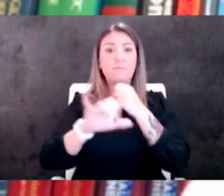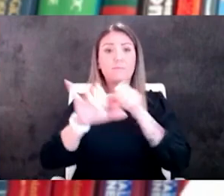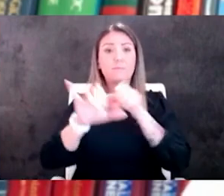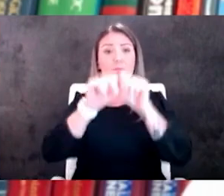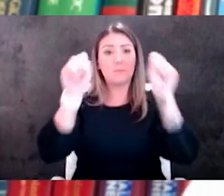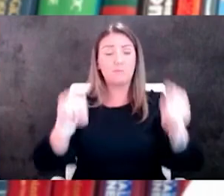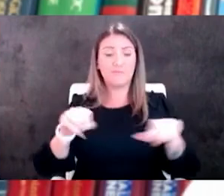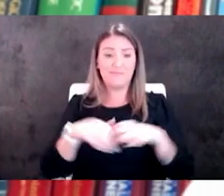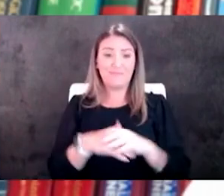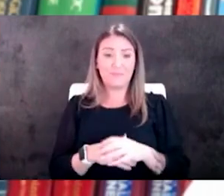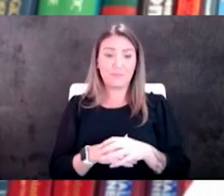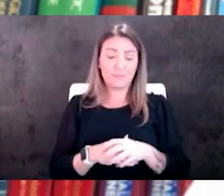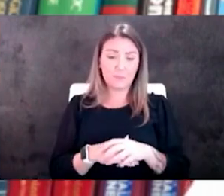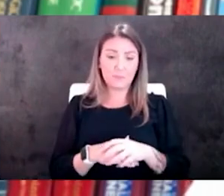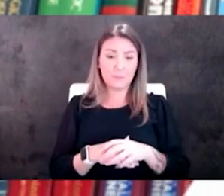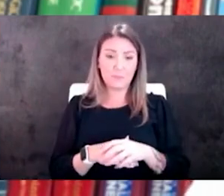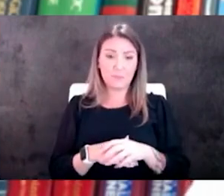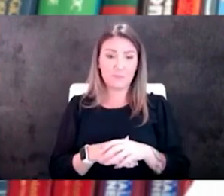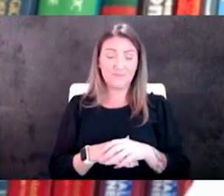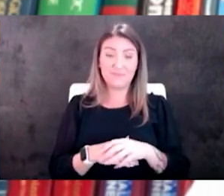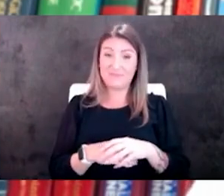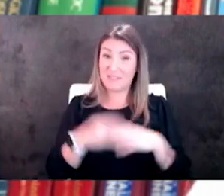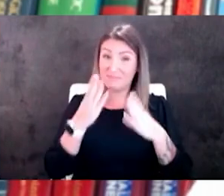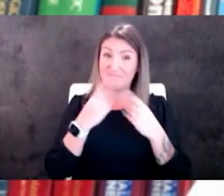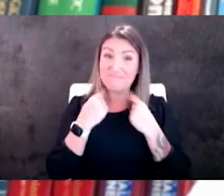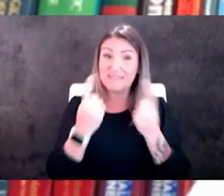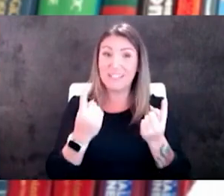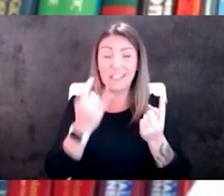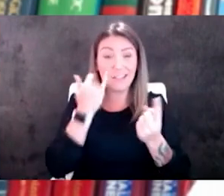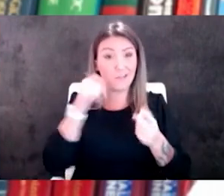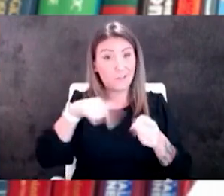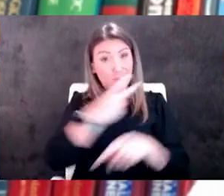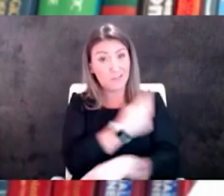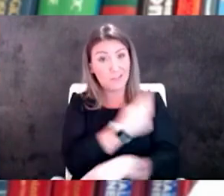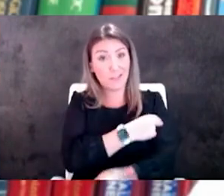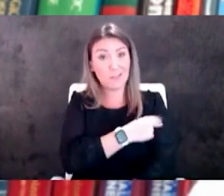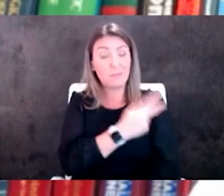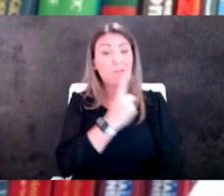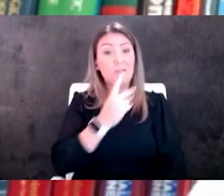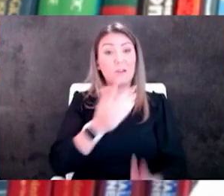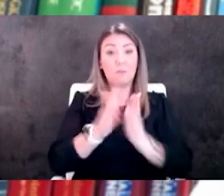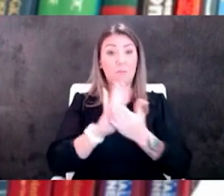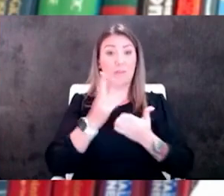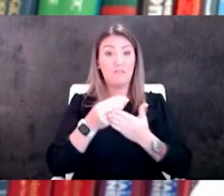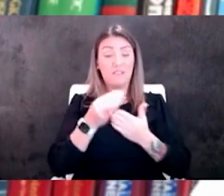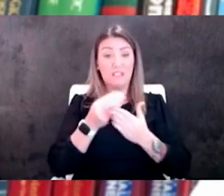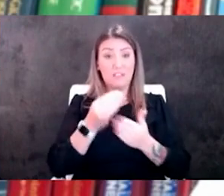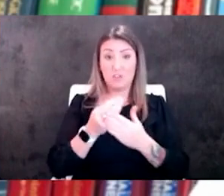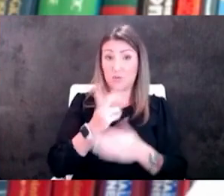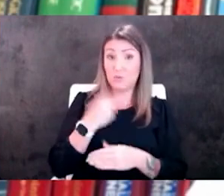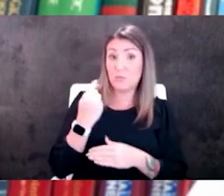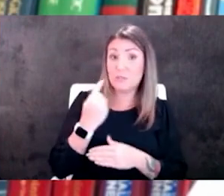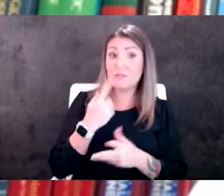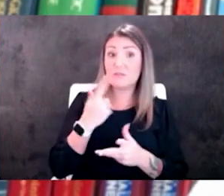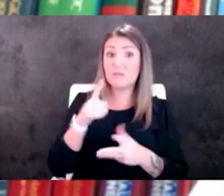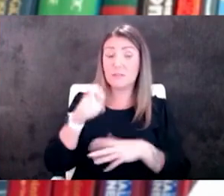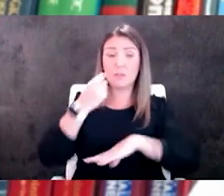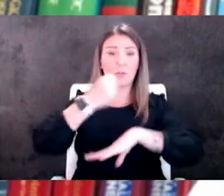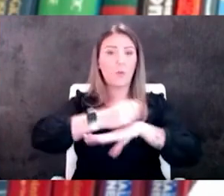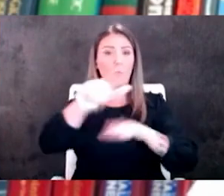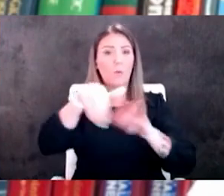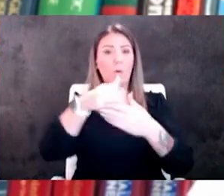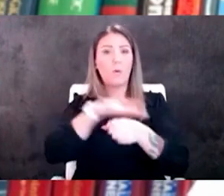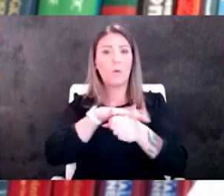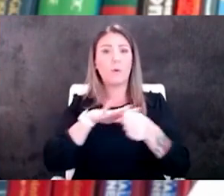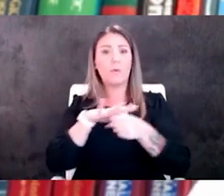uh i'm telling you if if this hospital would uh become financially at risk and have to close the whole region would